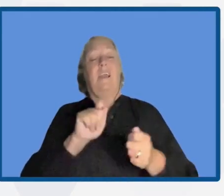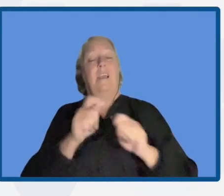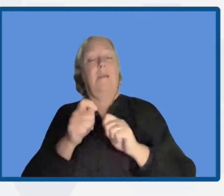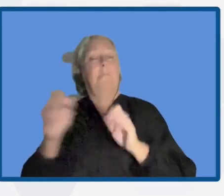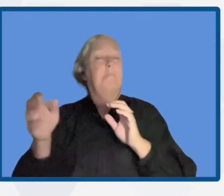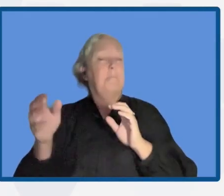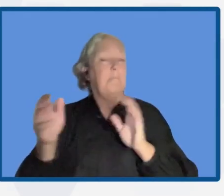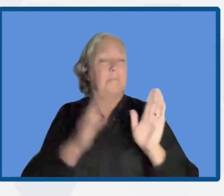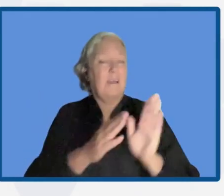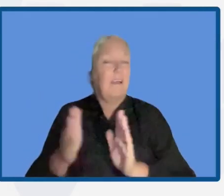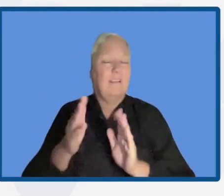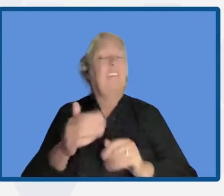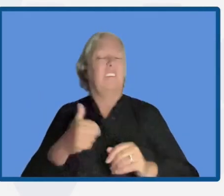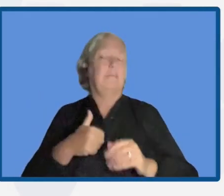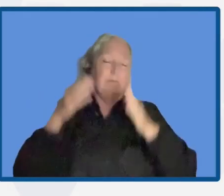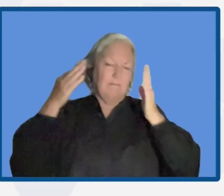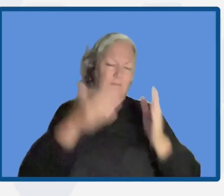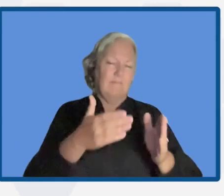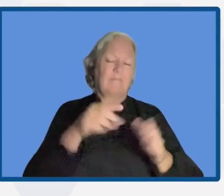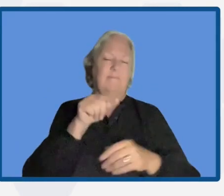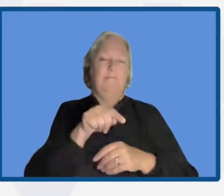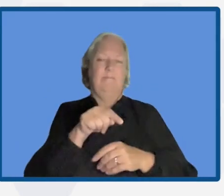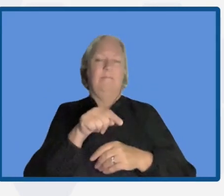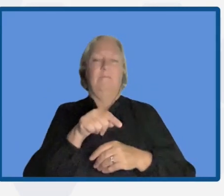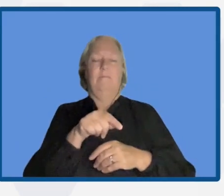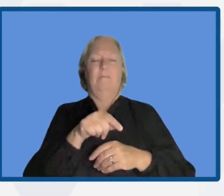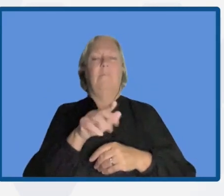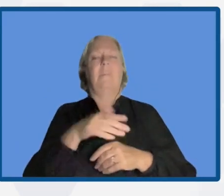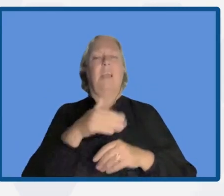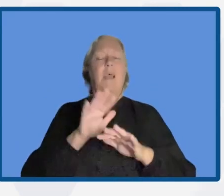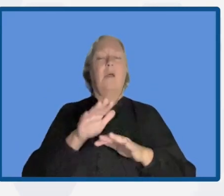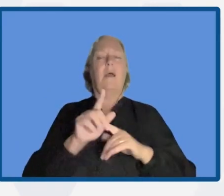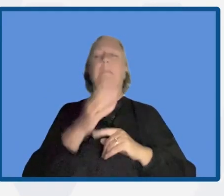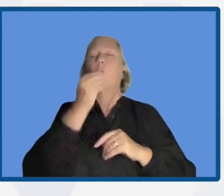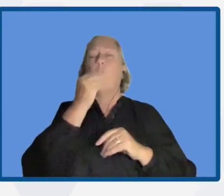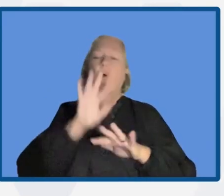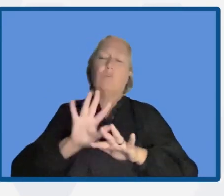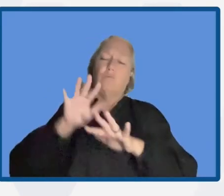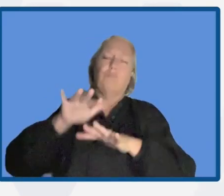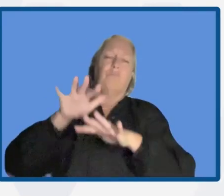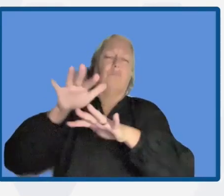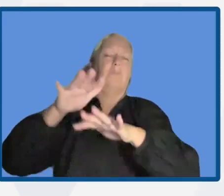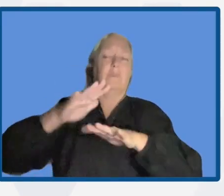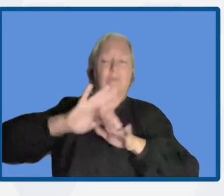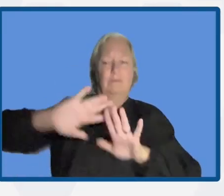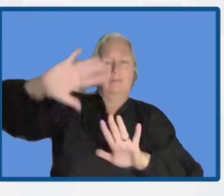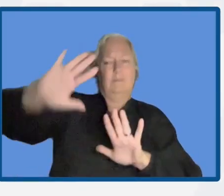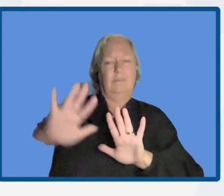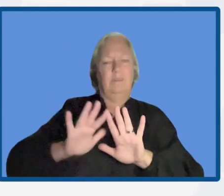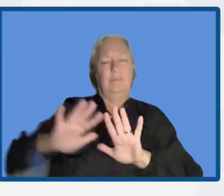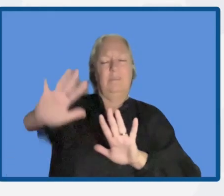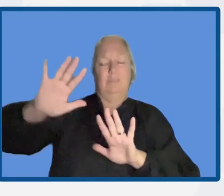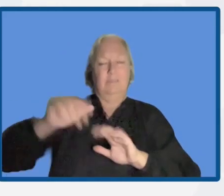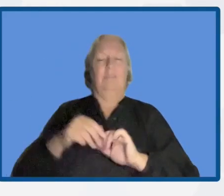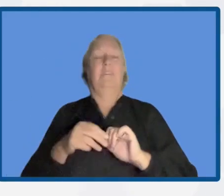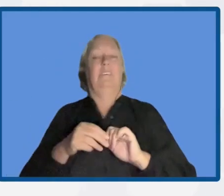on NAP for the coastal area and NAP for cities and infrastructures. This is the